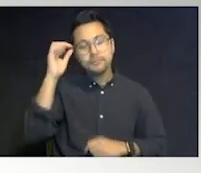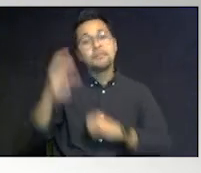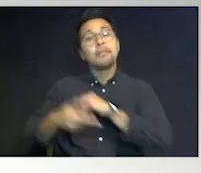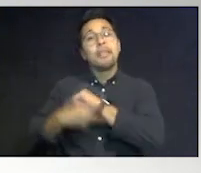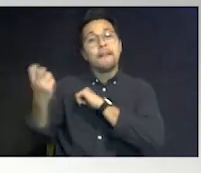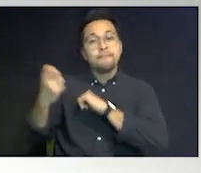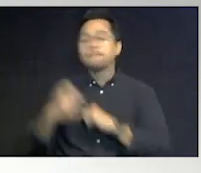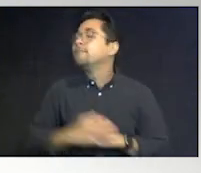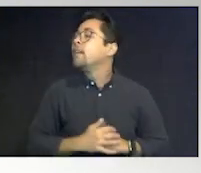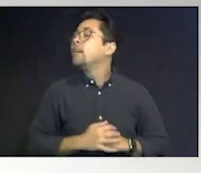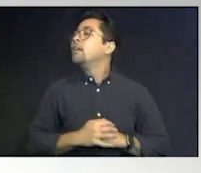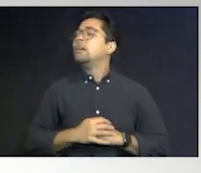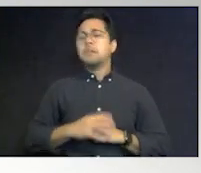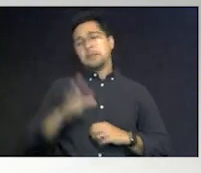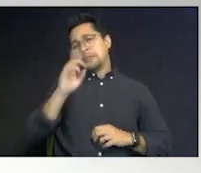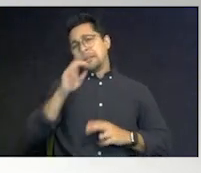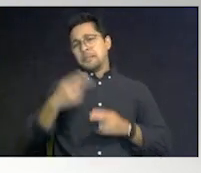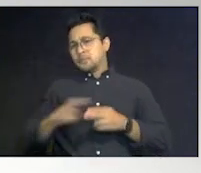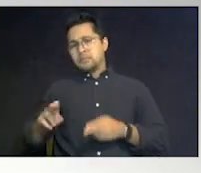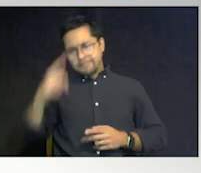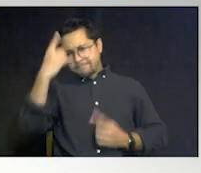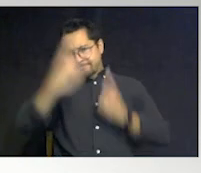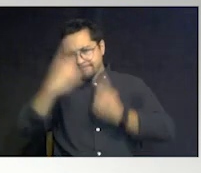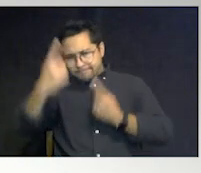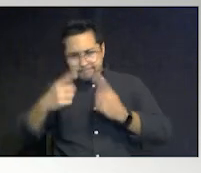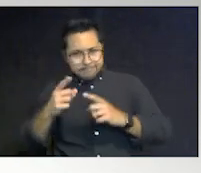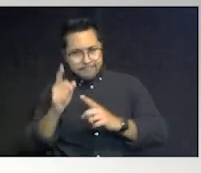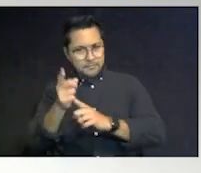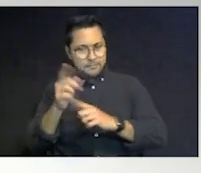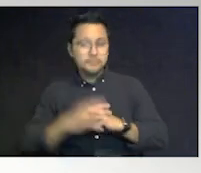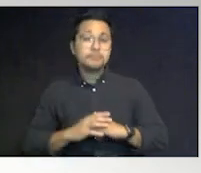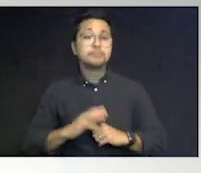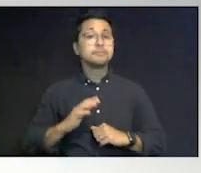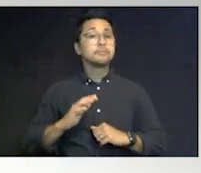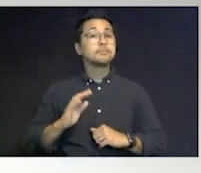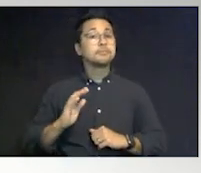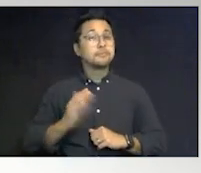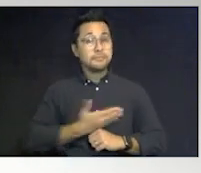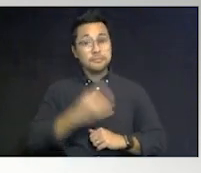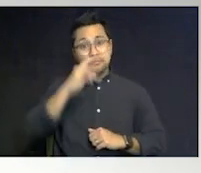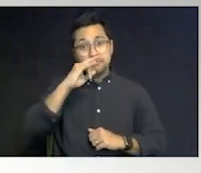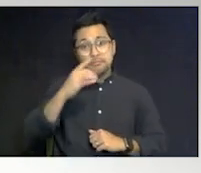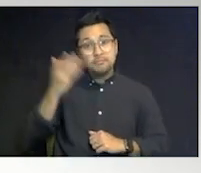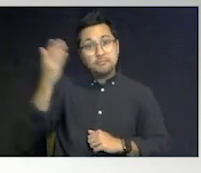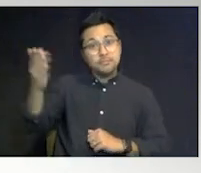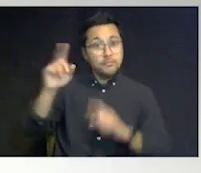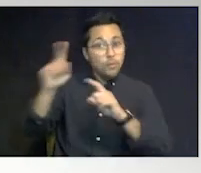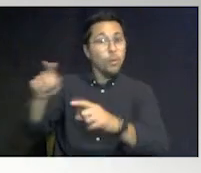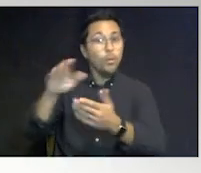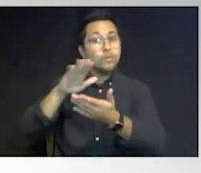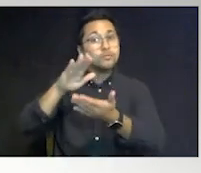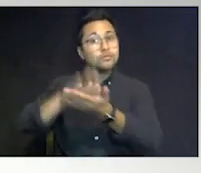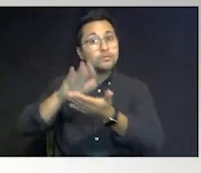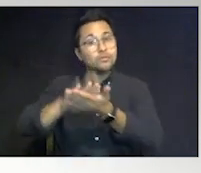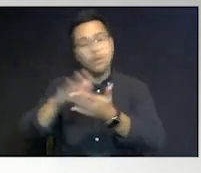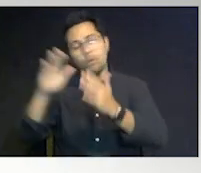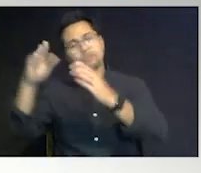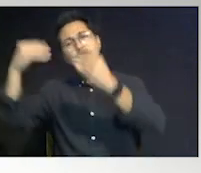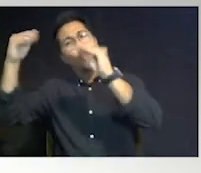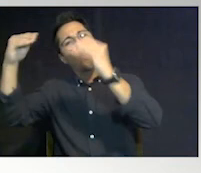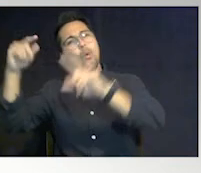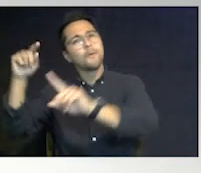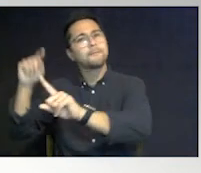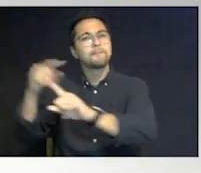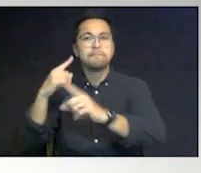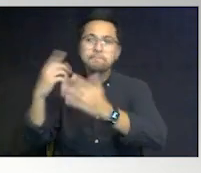Yeah. All right. Just briefly, think about it for a second. Our children are in a store. They said it's a candy. They